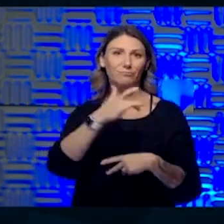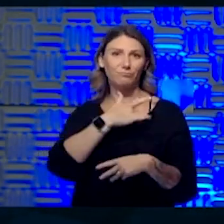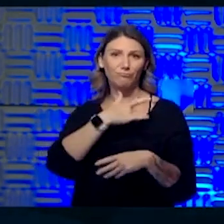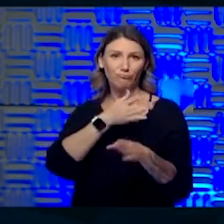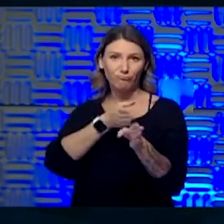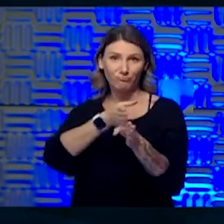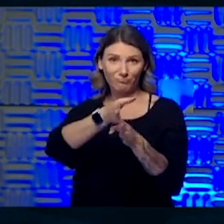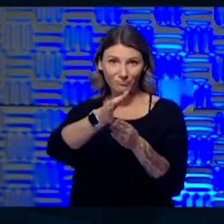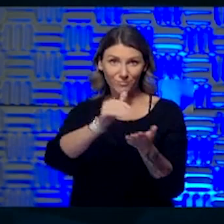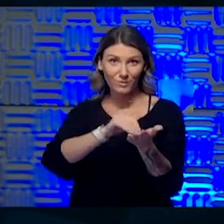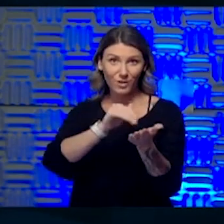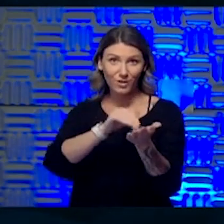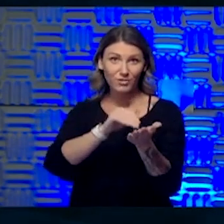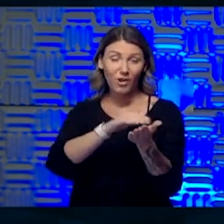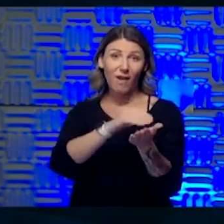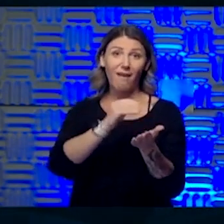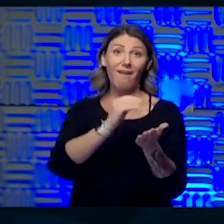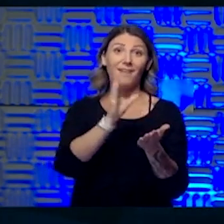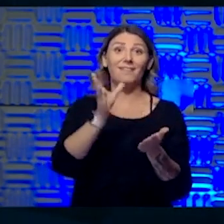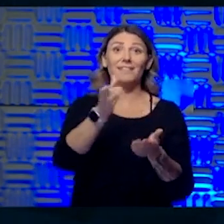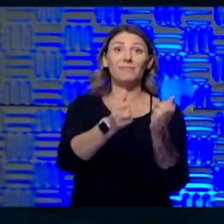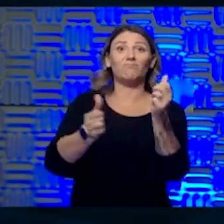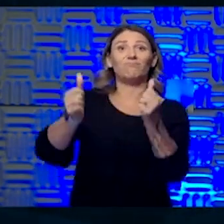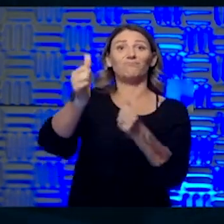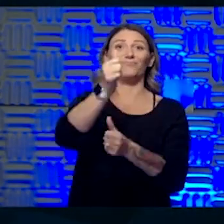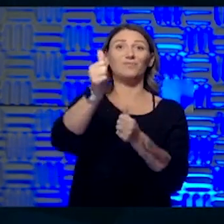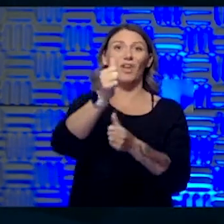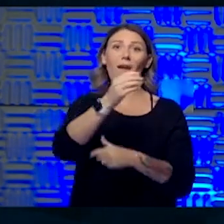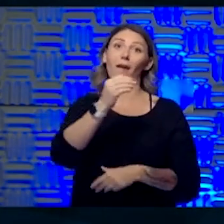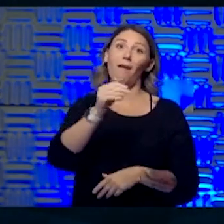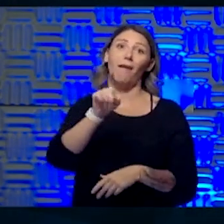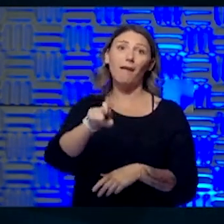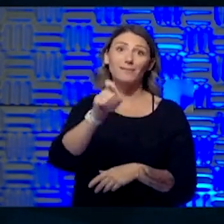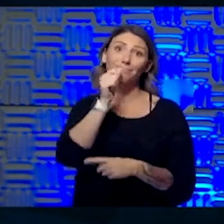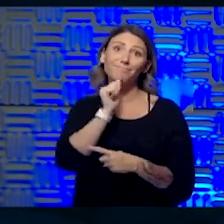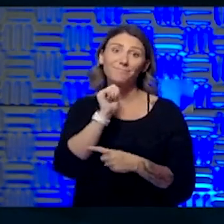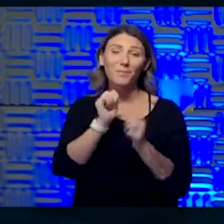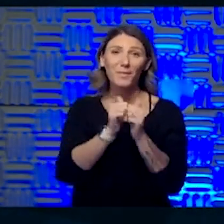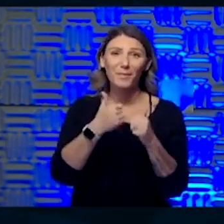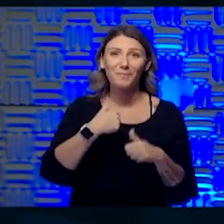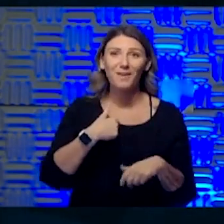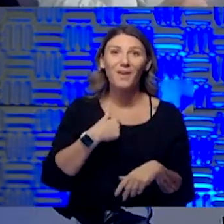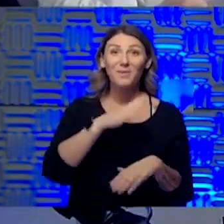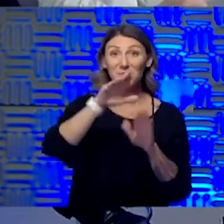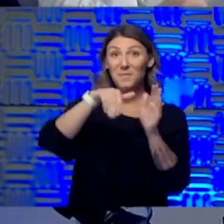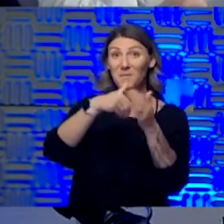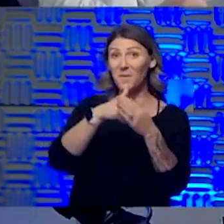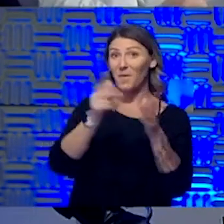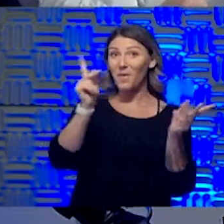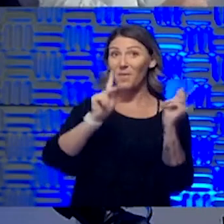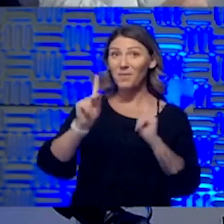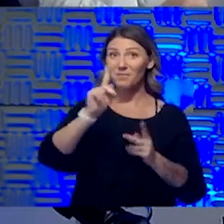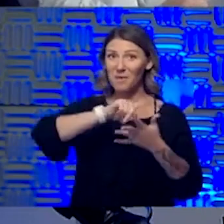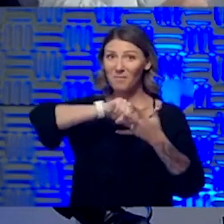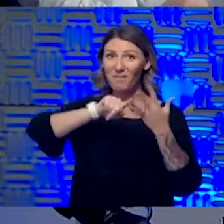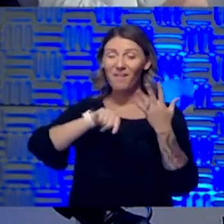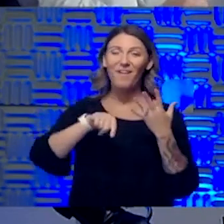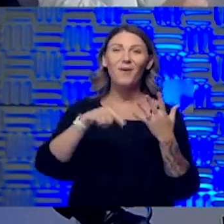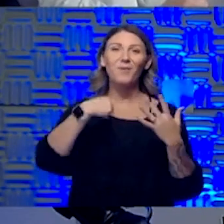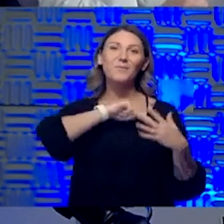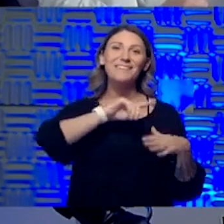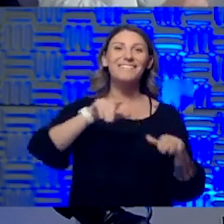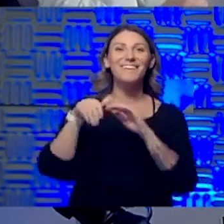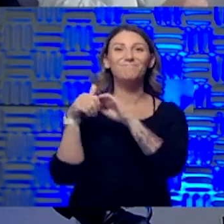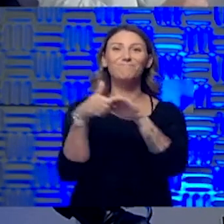chair of cardiology and who has to put up with me as a friend. So from all these people, I hope that they can get along with me this morning as we begin